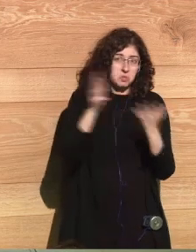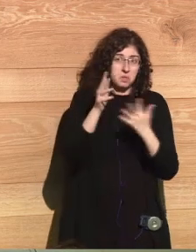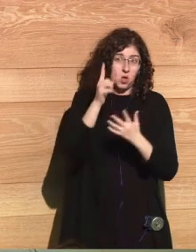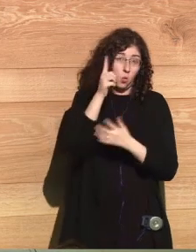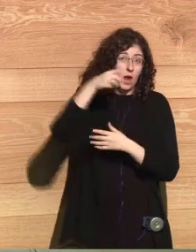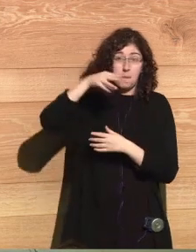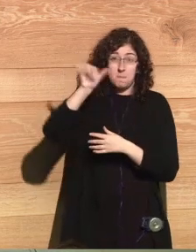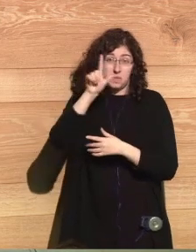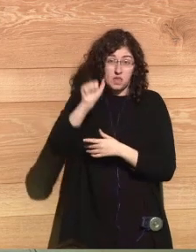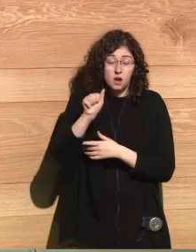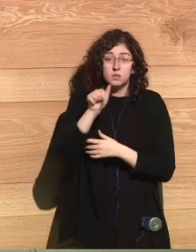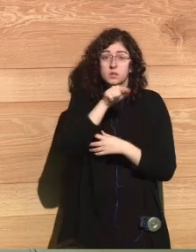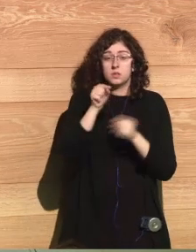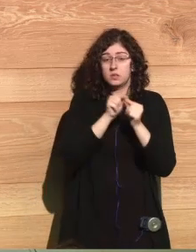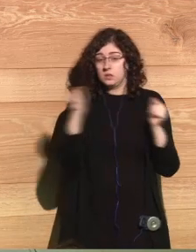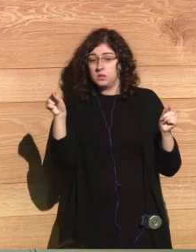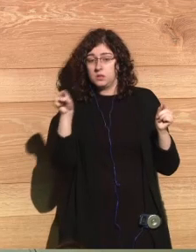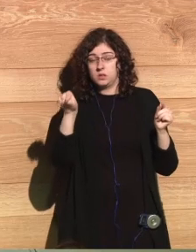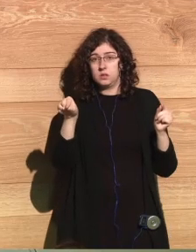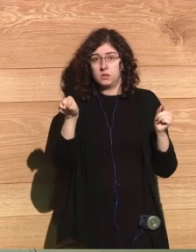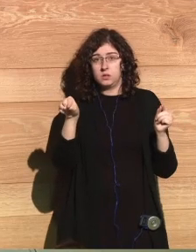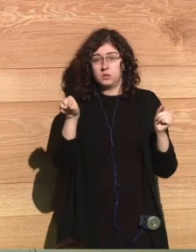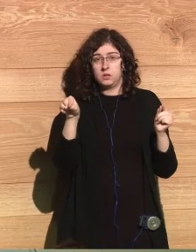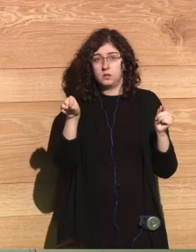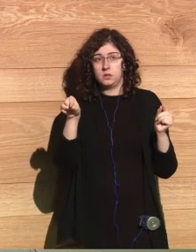Hypo Center.